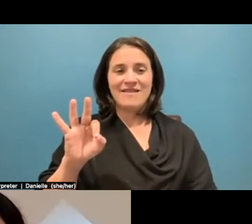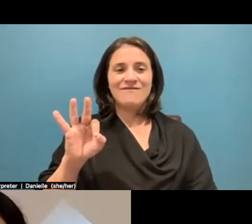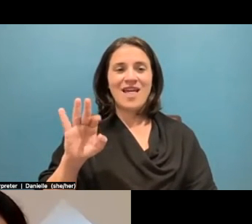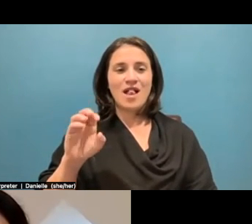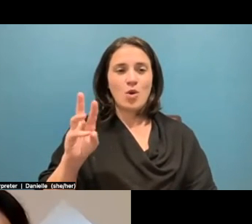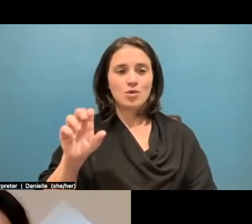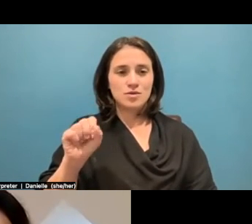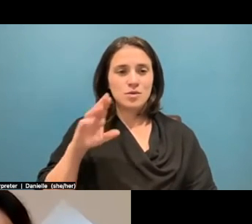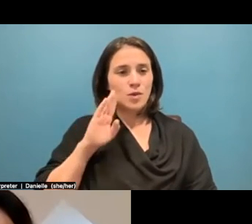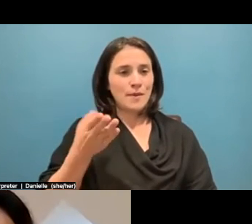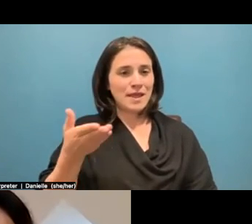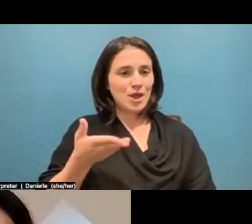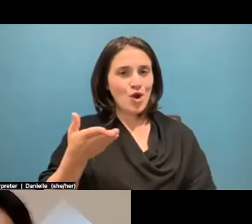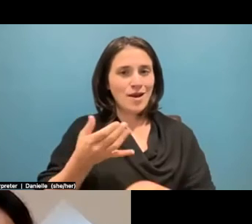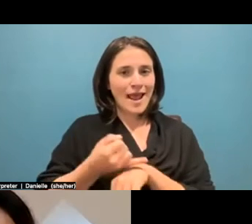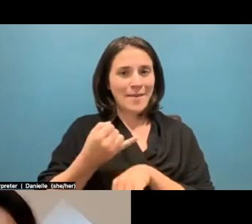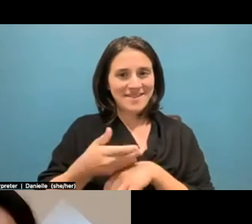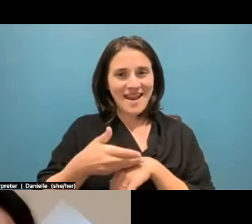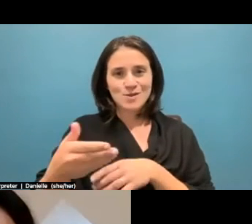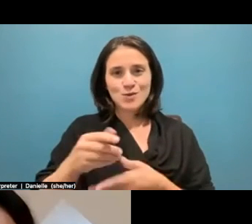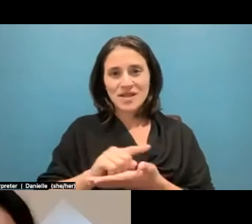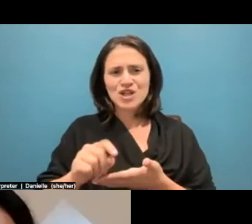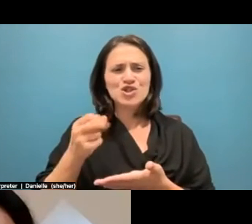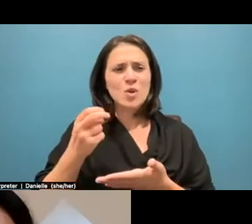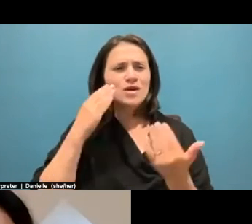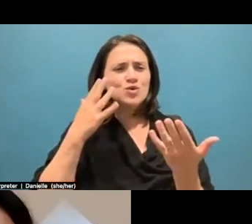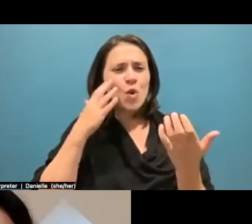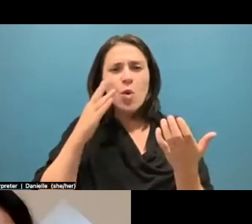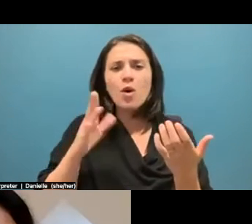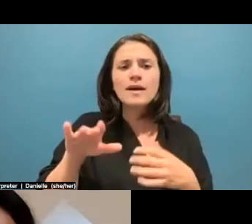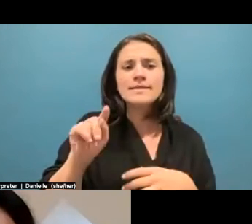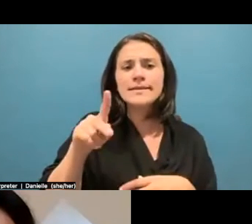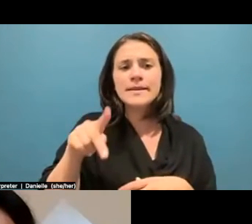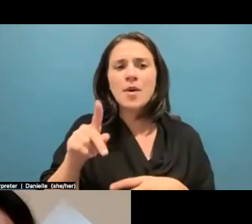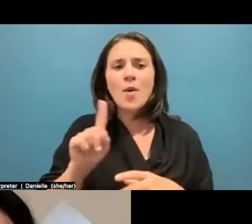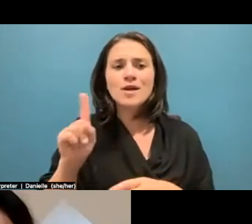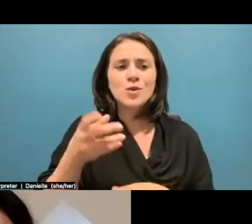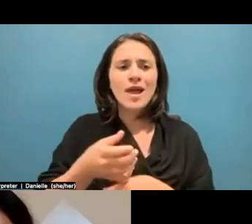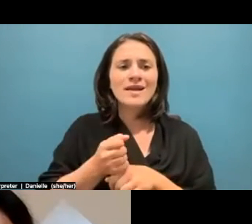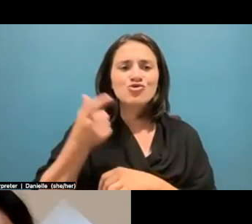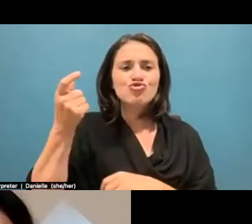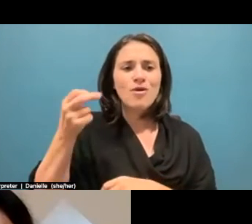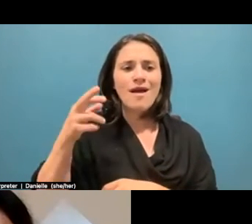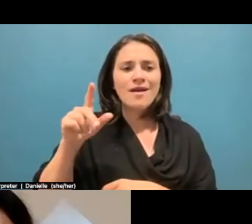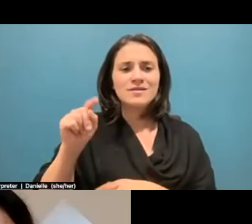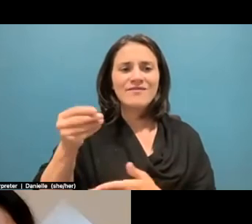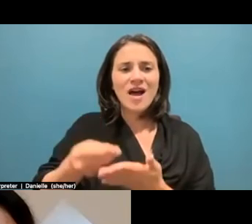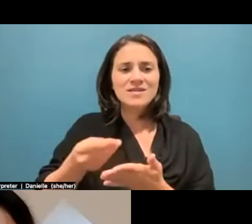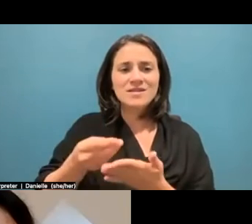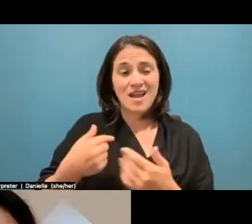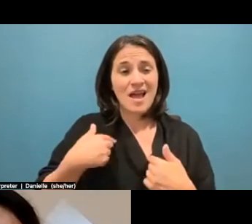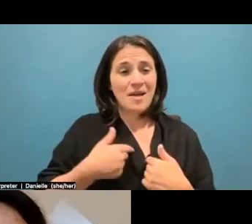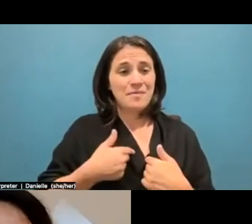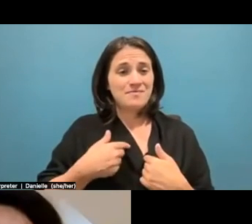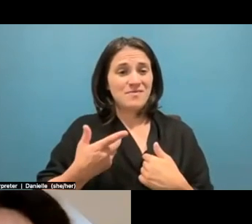with us. She wanted to know if there are any tips on where to get grant funding coming from a journalist at a local nonprofit newsroom. And I'm